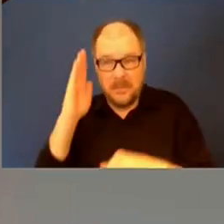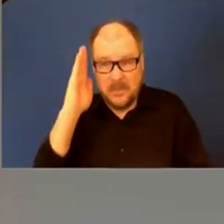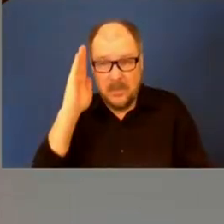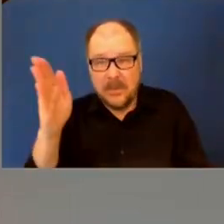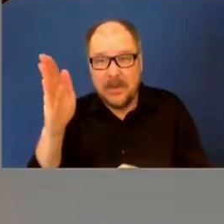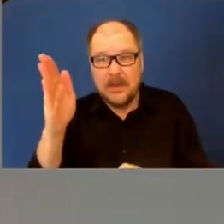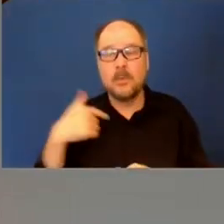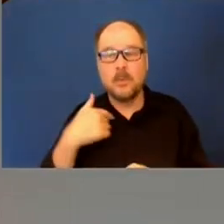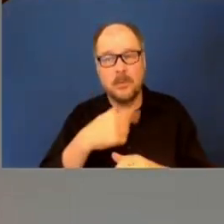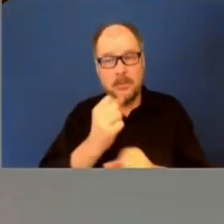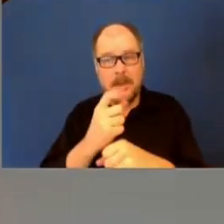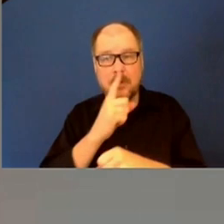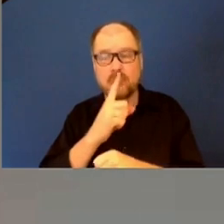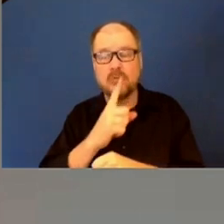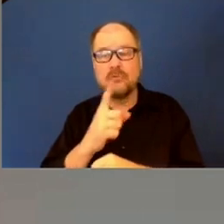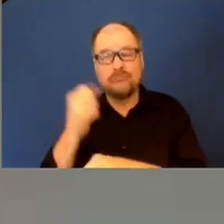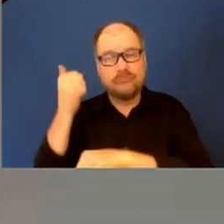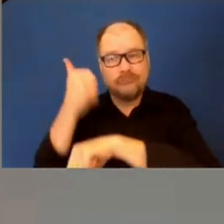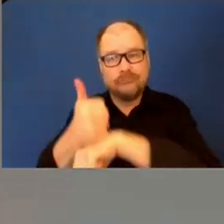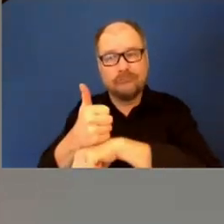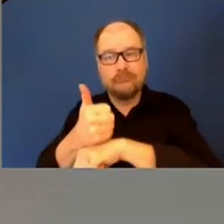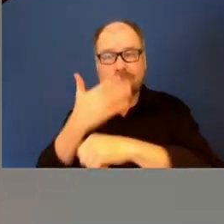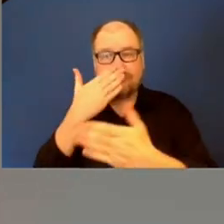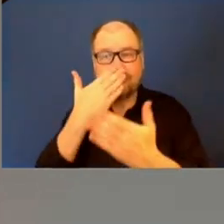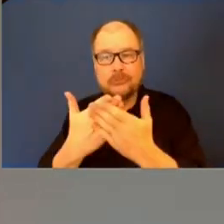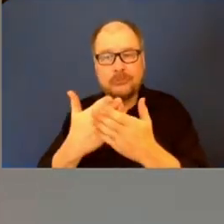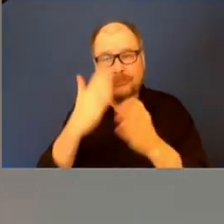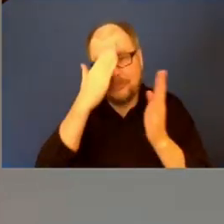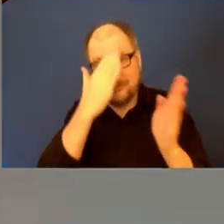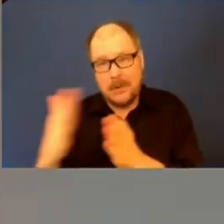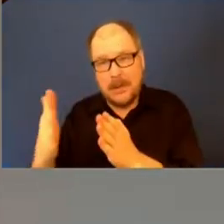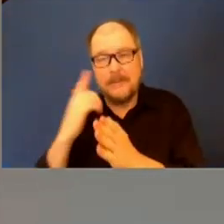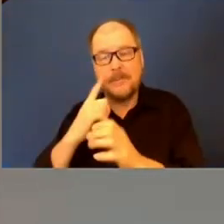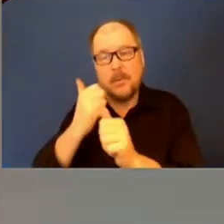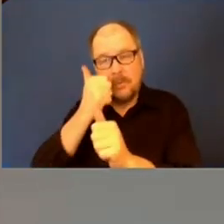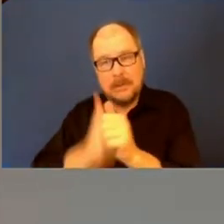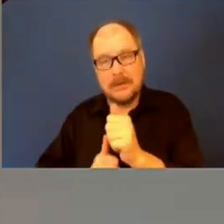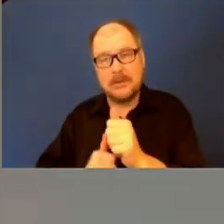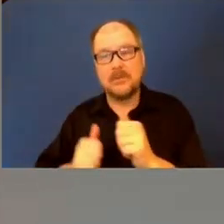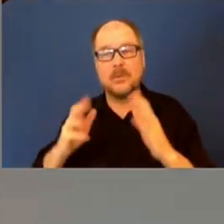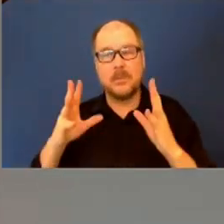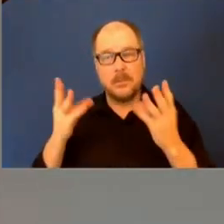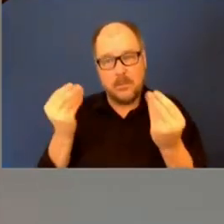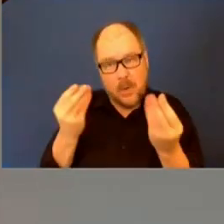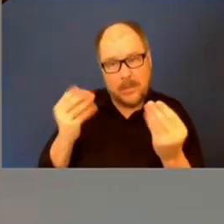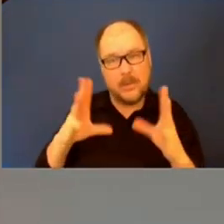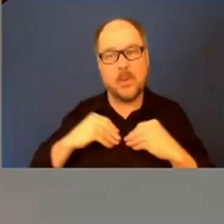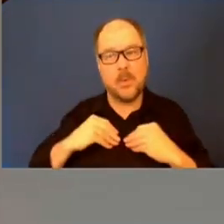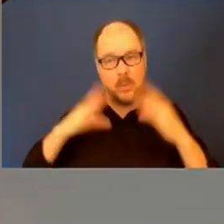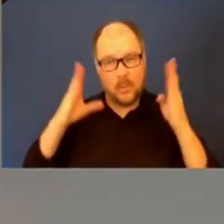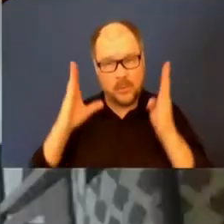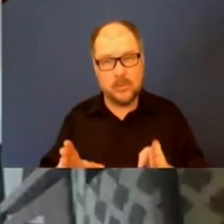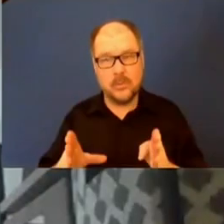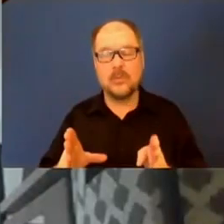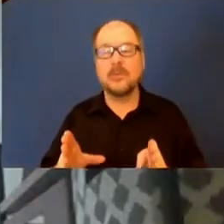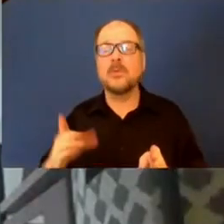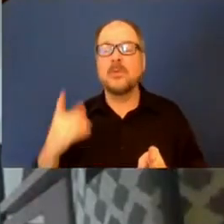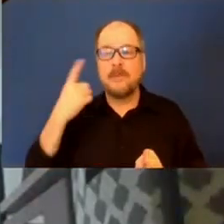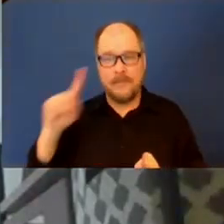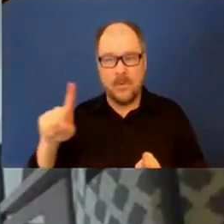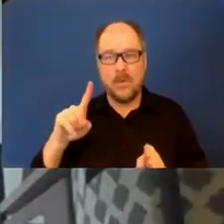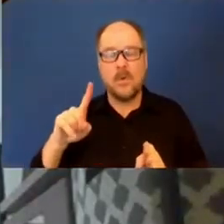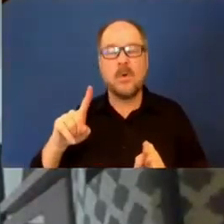make sure we have a good solid plan in place from each of these property owners to